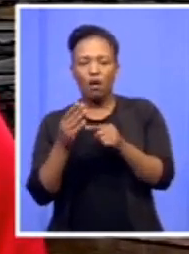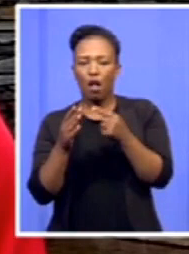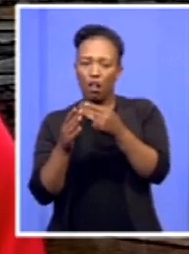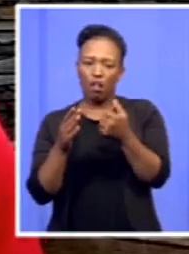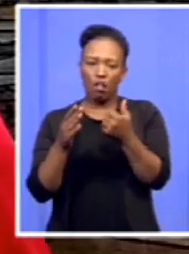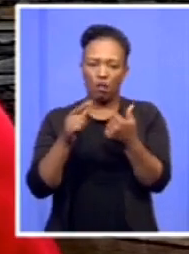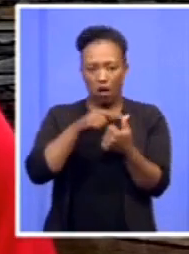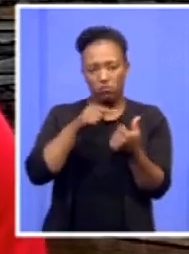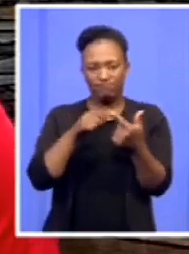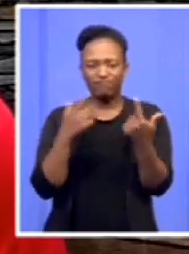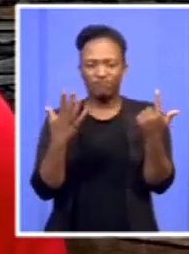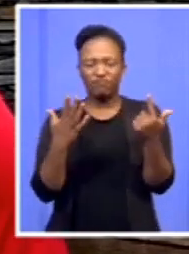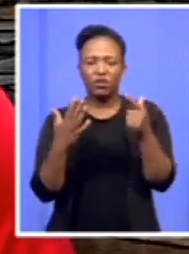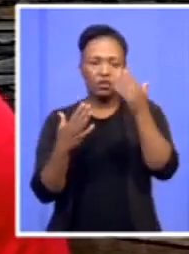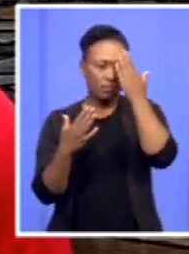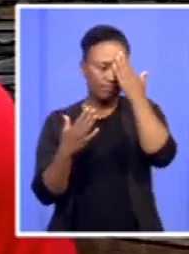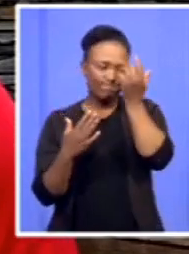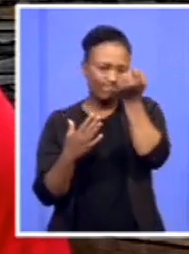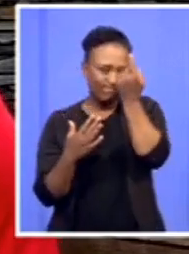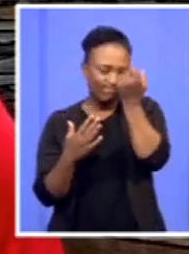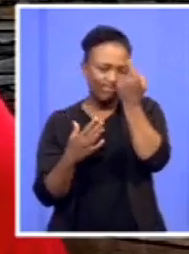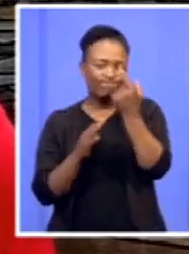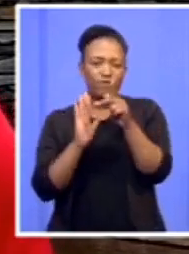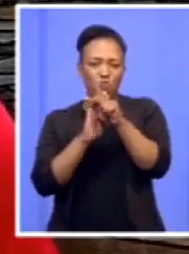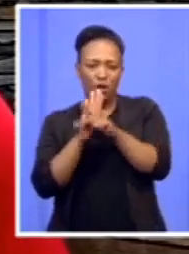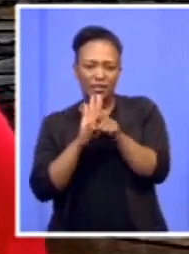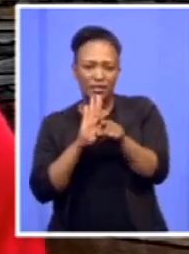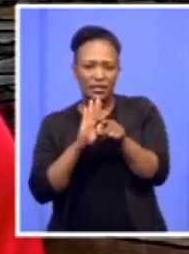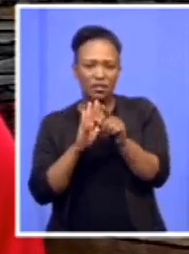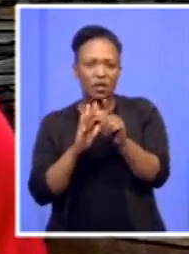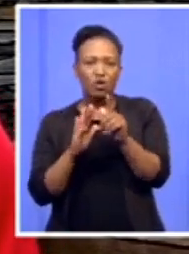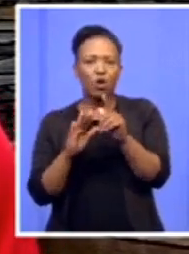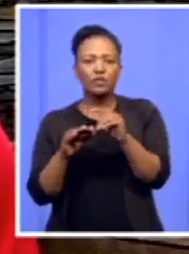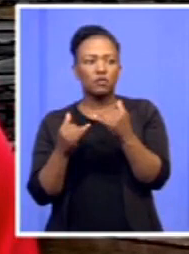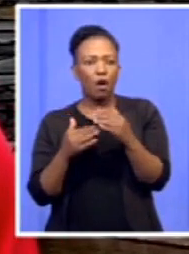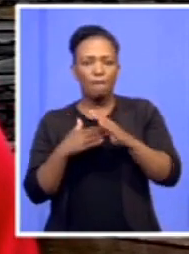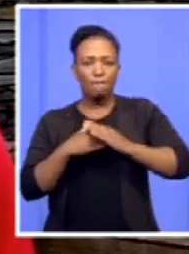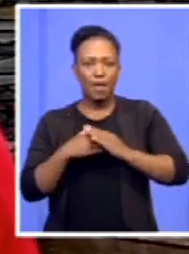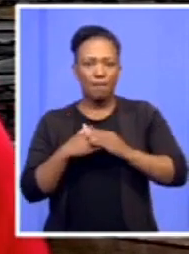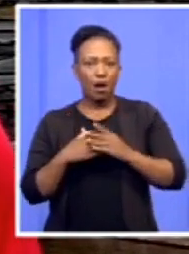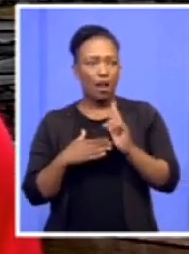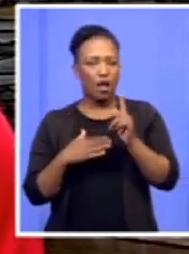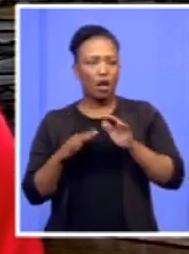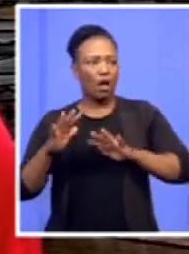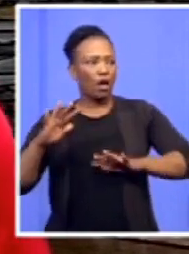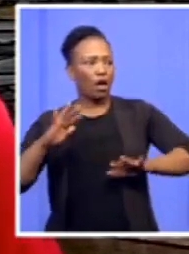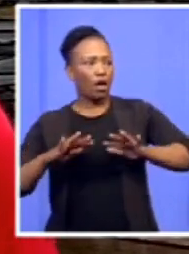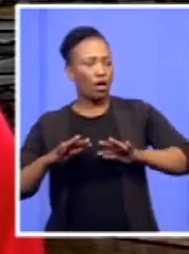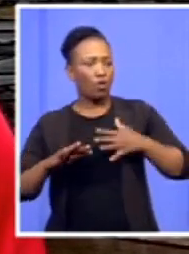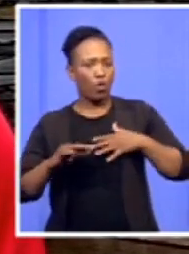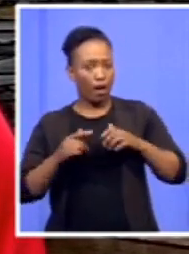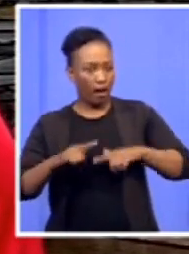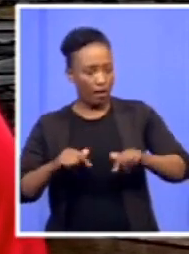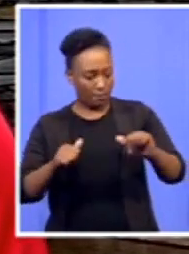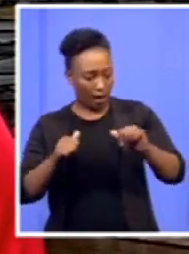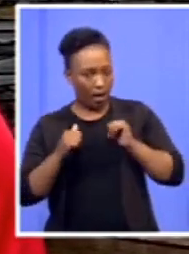policies of the organization. They must not get shocked once they are members that we want expropriation of land without compensation. So it is a